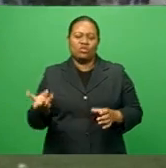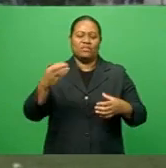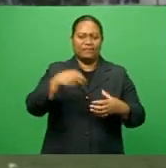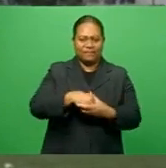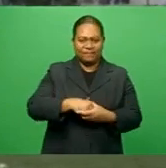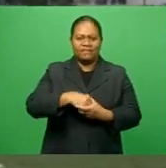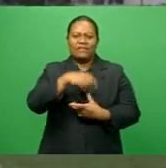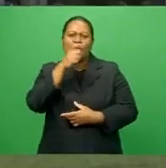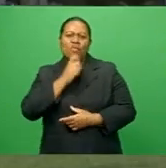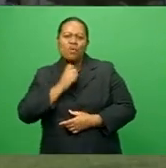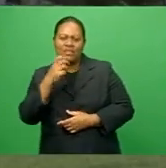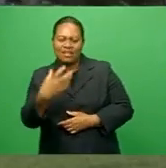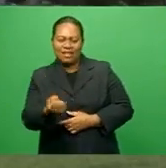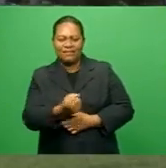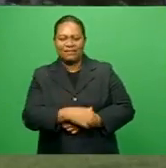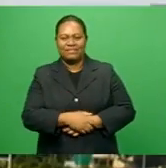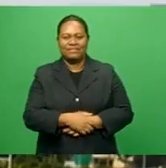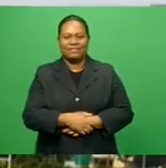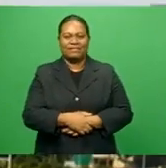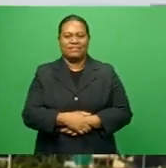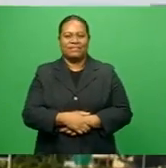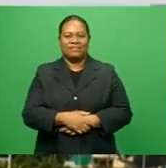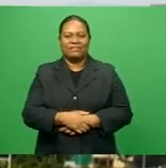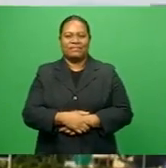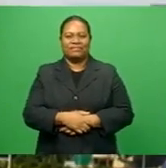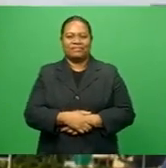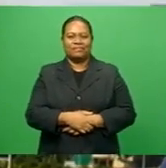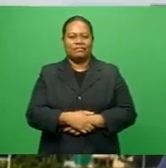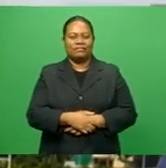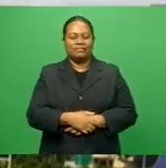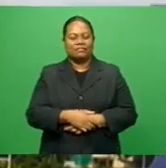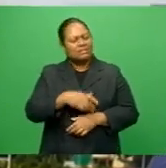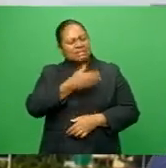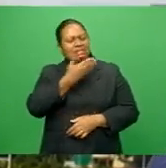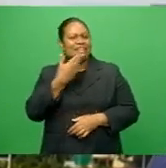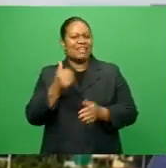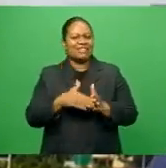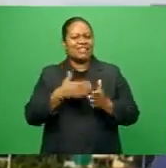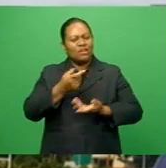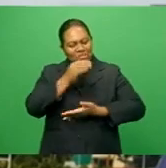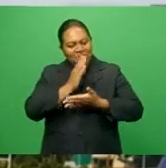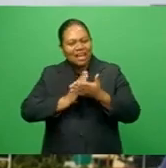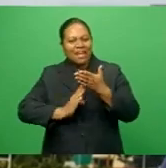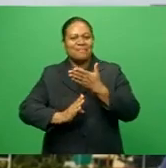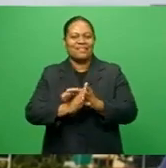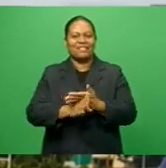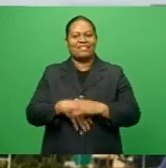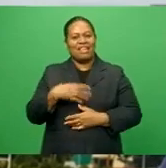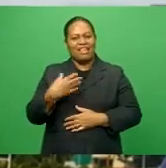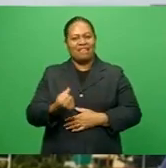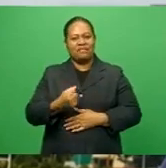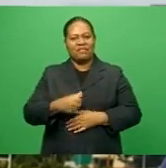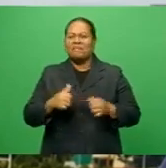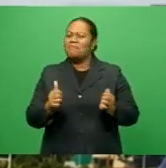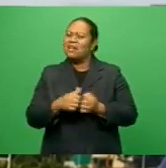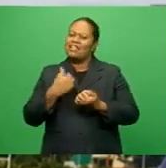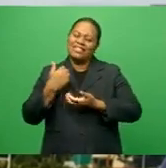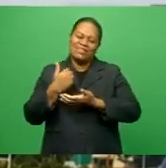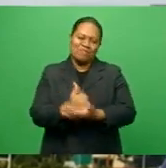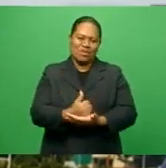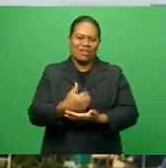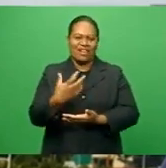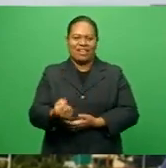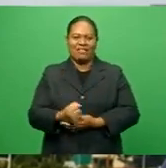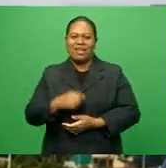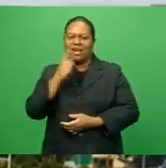of the sport in the country. It's been really nice, very humbling, a lot of support coming up from all our affiliate